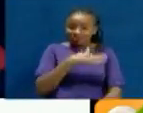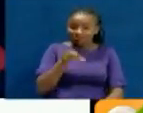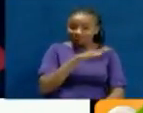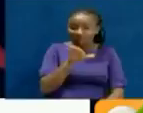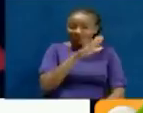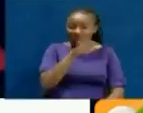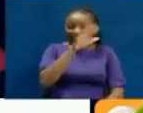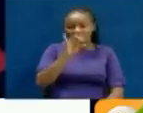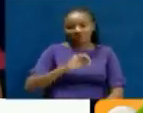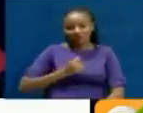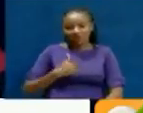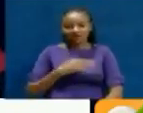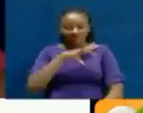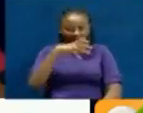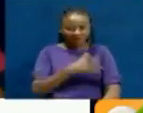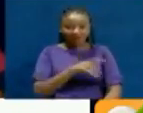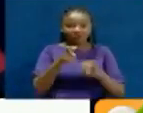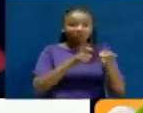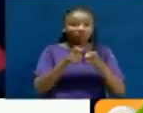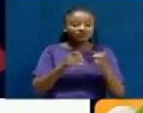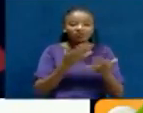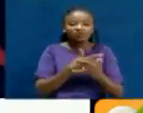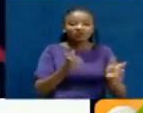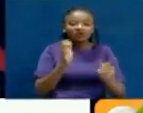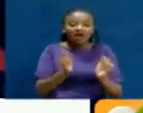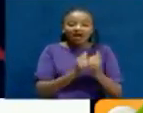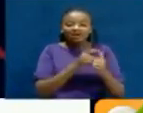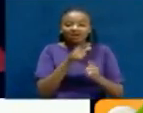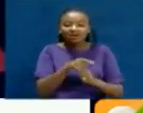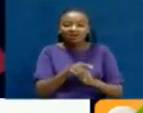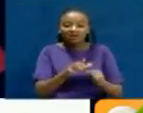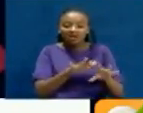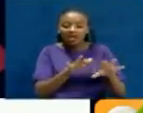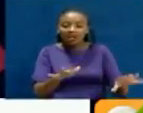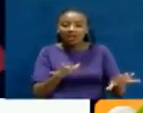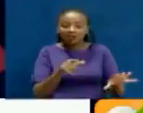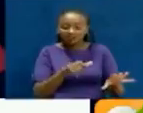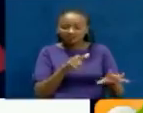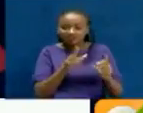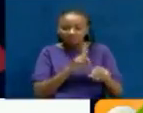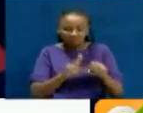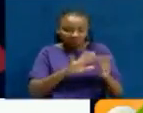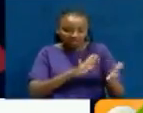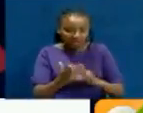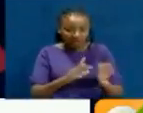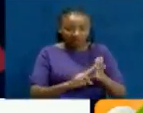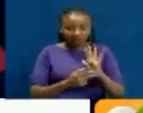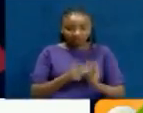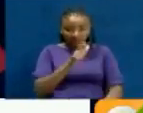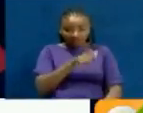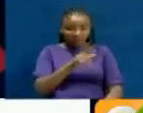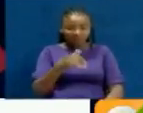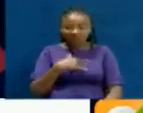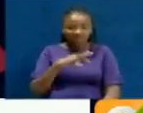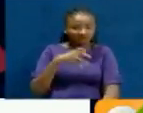of the units have the power to control what happens and how to use the common property. Therefore, the developer now is